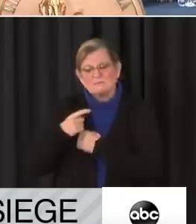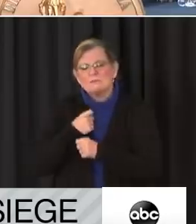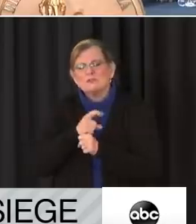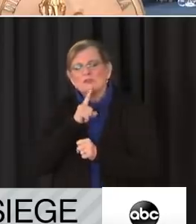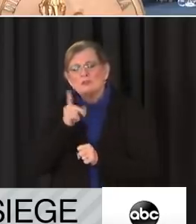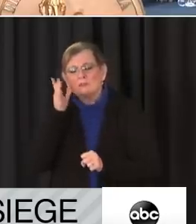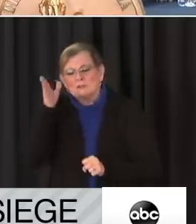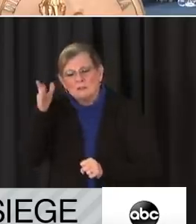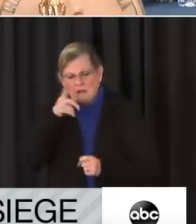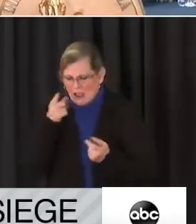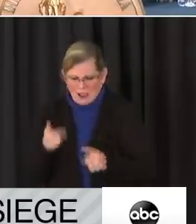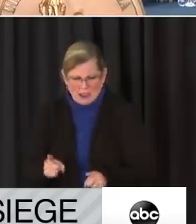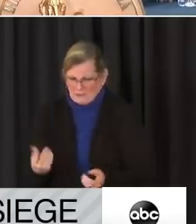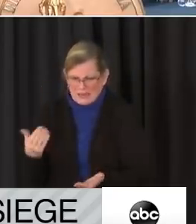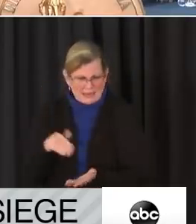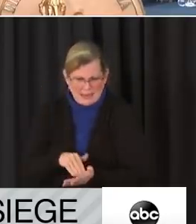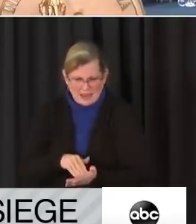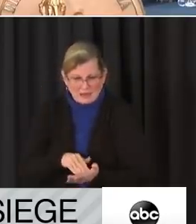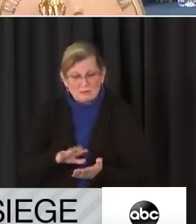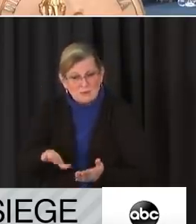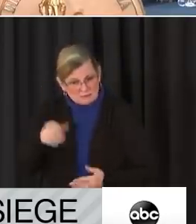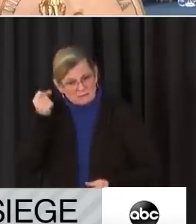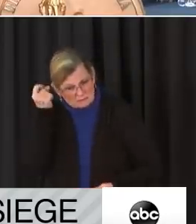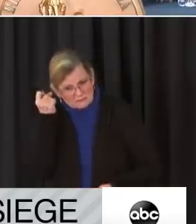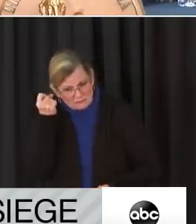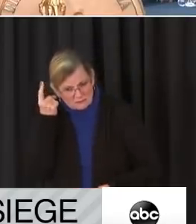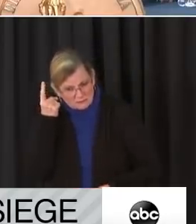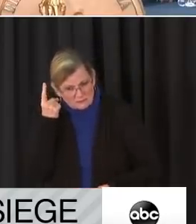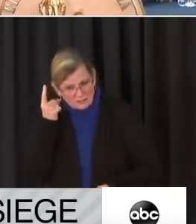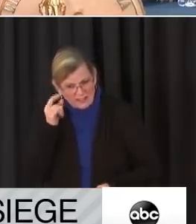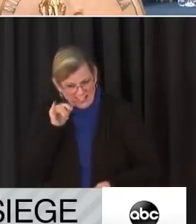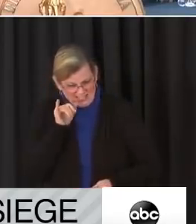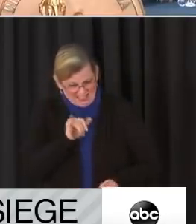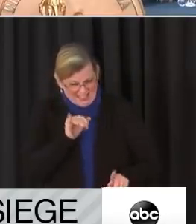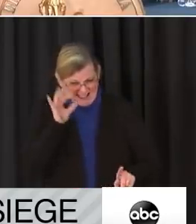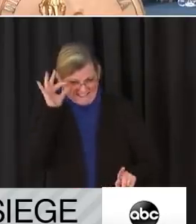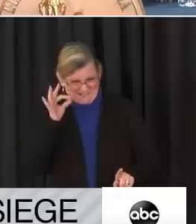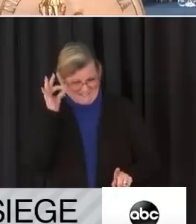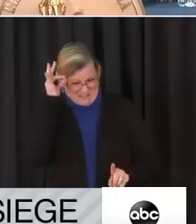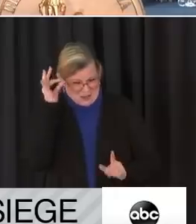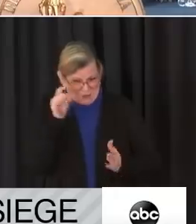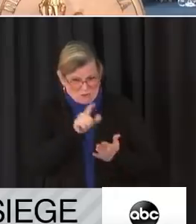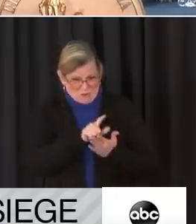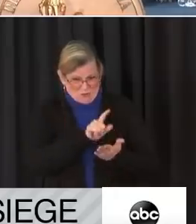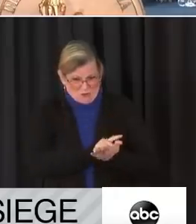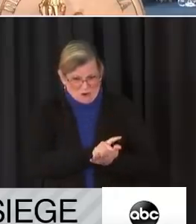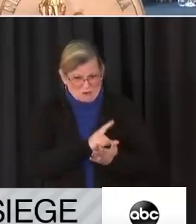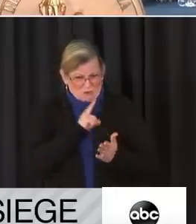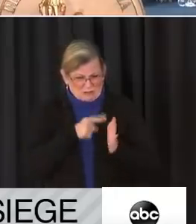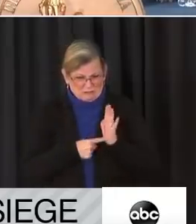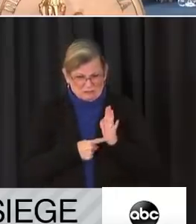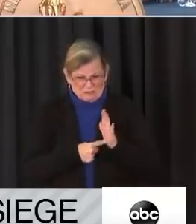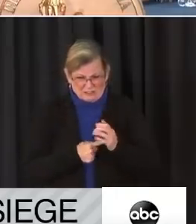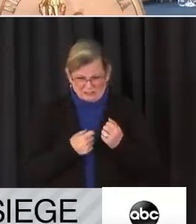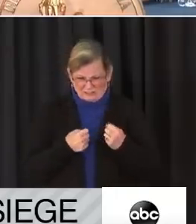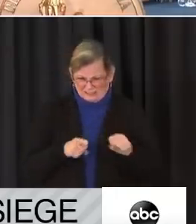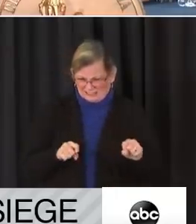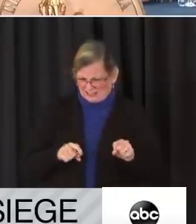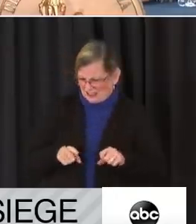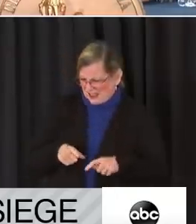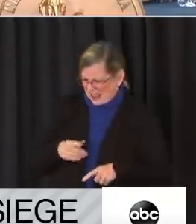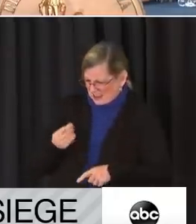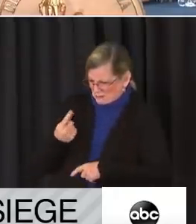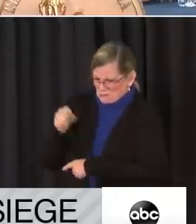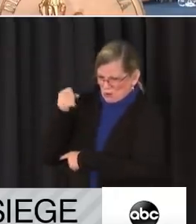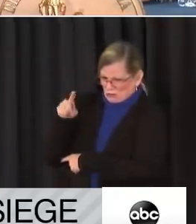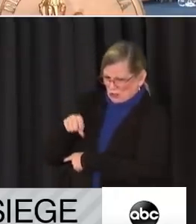again. We must also understand why the federal law enforcement response was much stronger at the protest over the summer